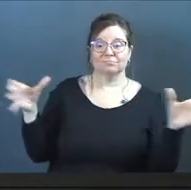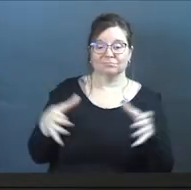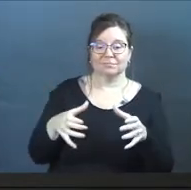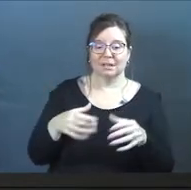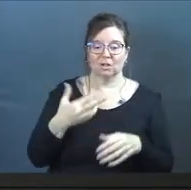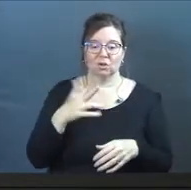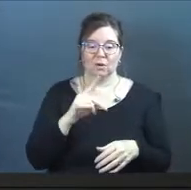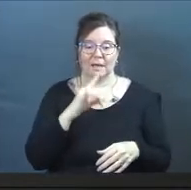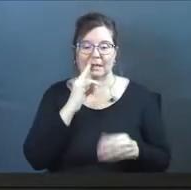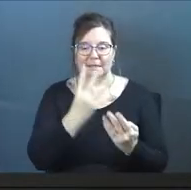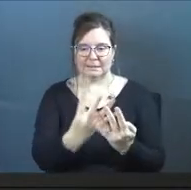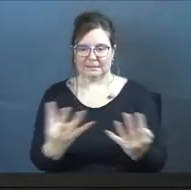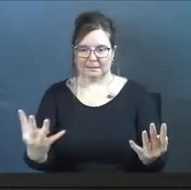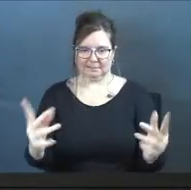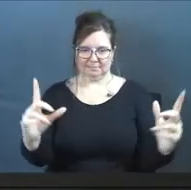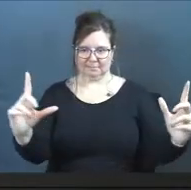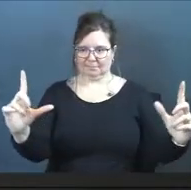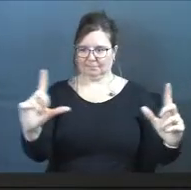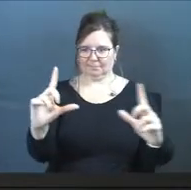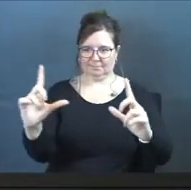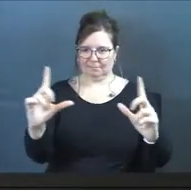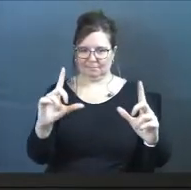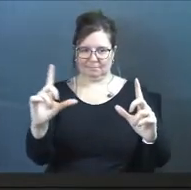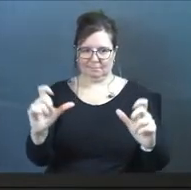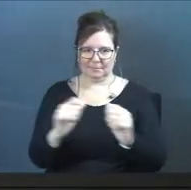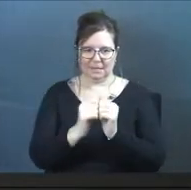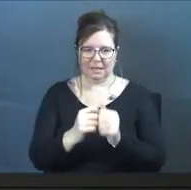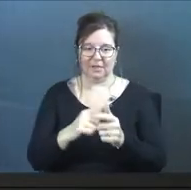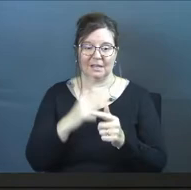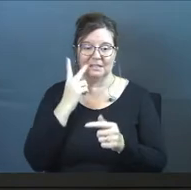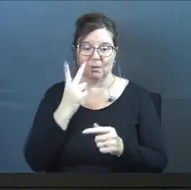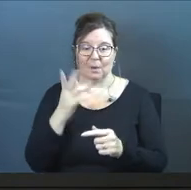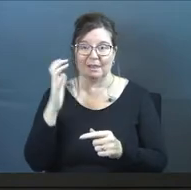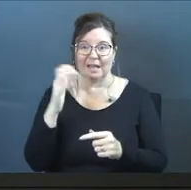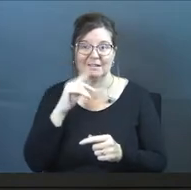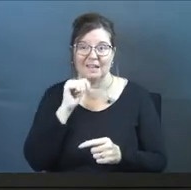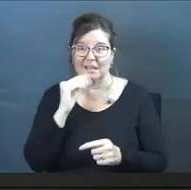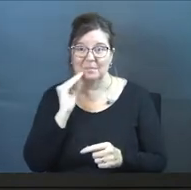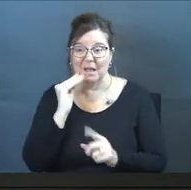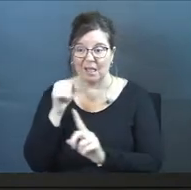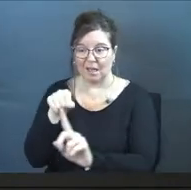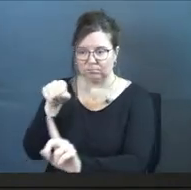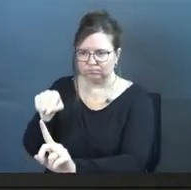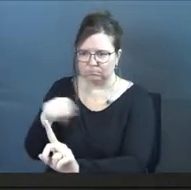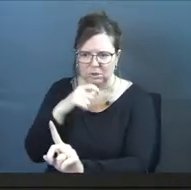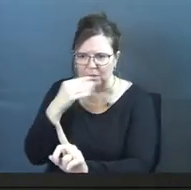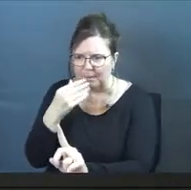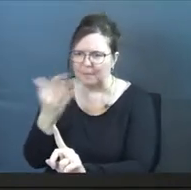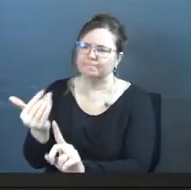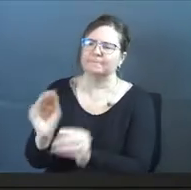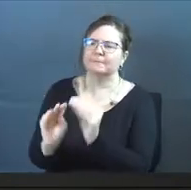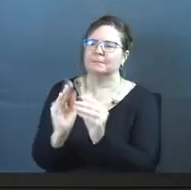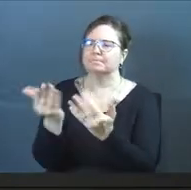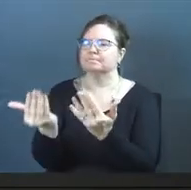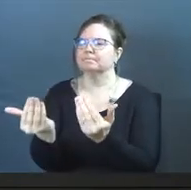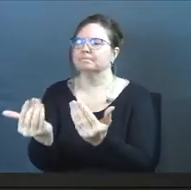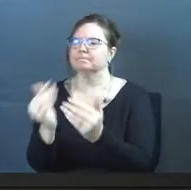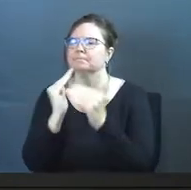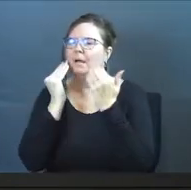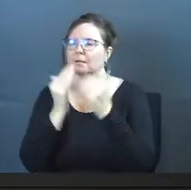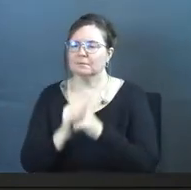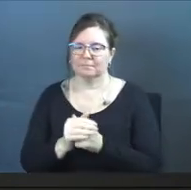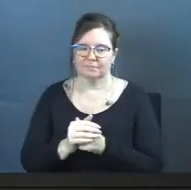grandkids. All right. And you know, and we'll take a picture together and she'll see one of the cousins not smiling. Great. And she's like, Hey, fix your smile. Come on.